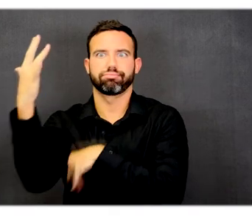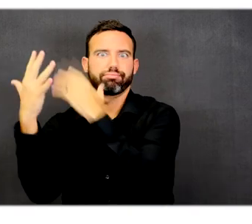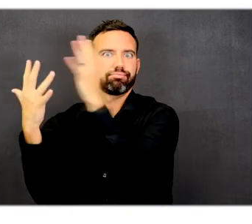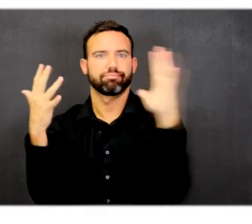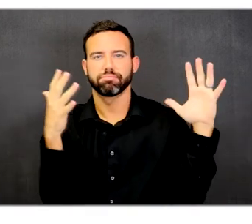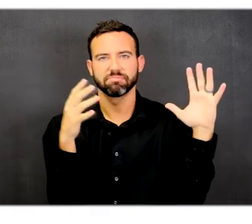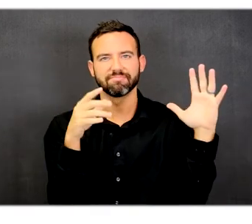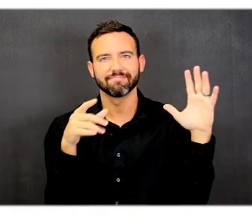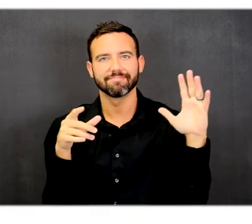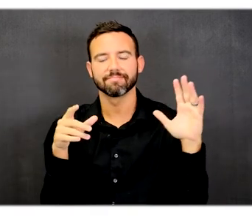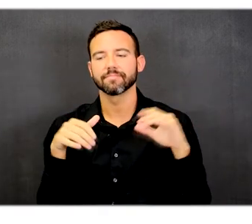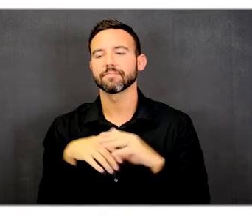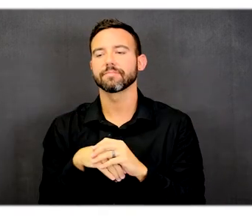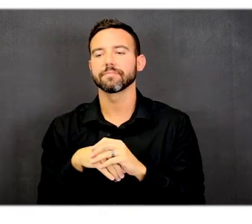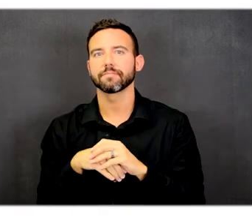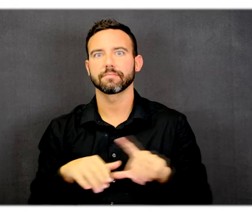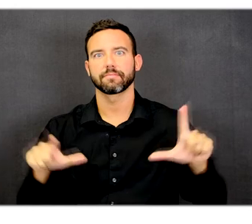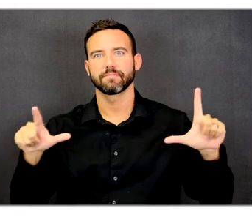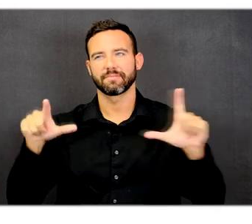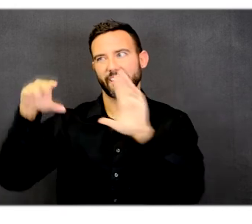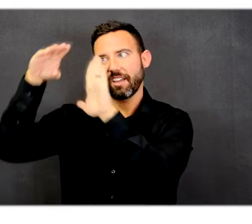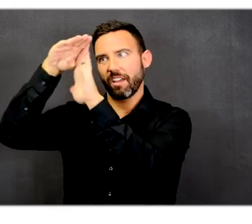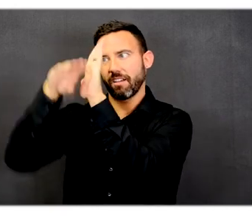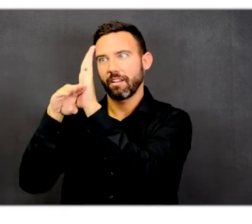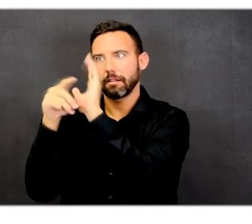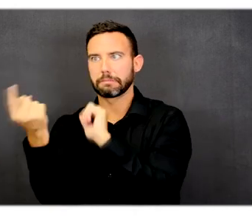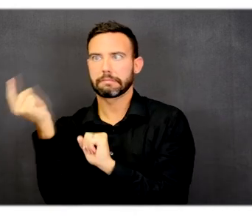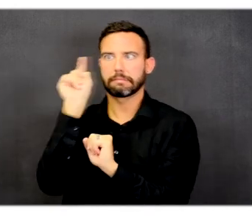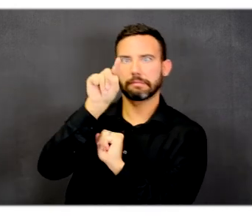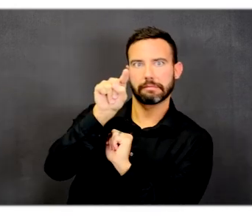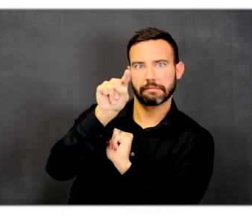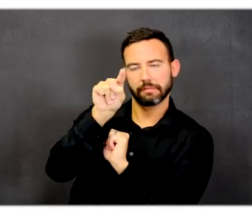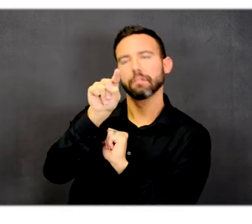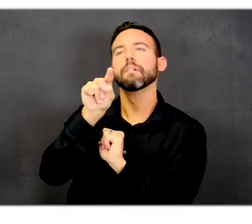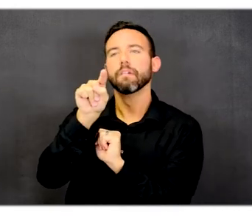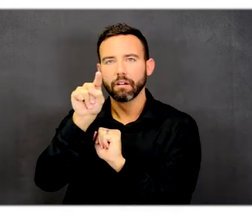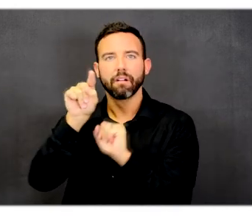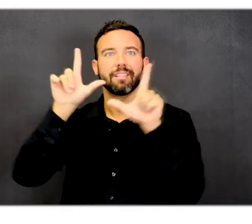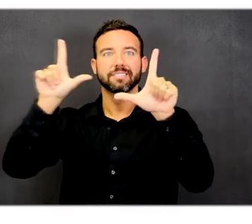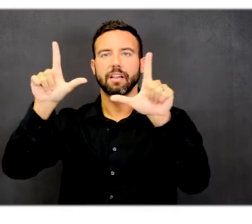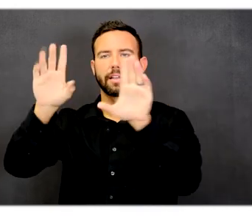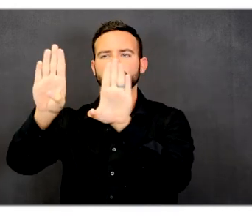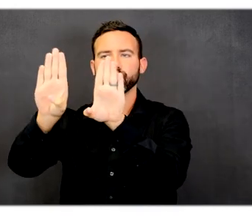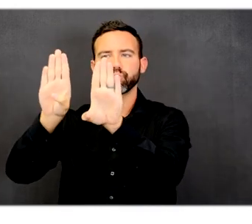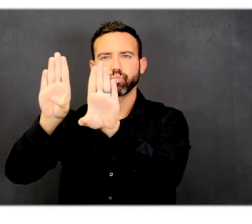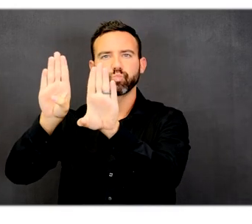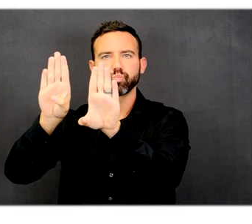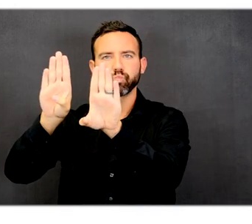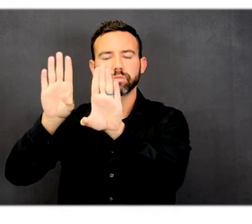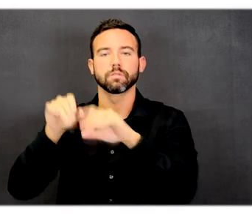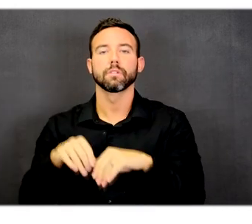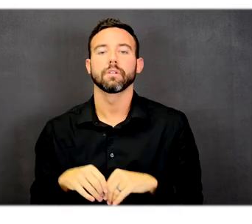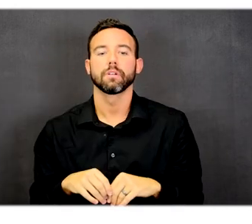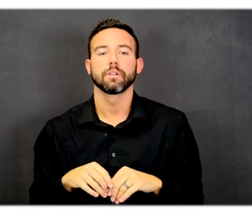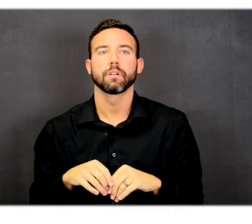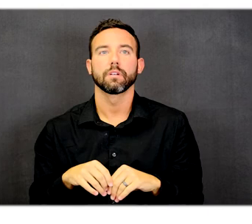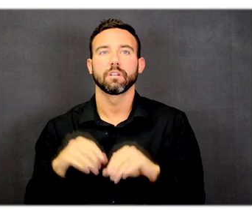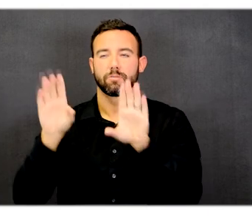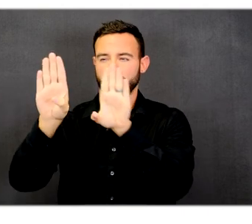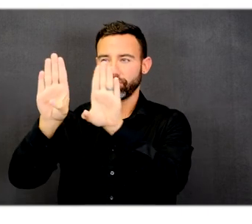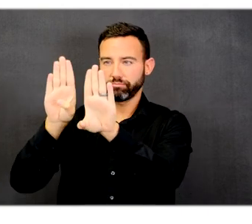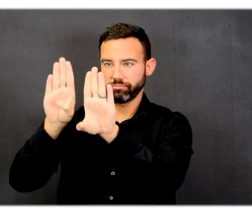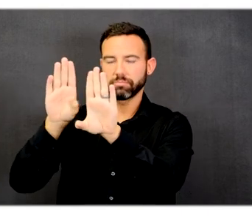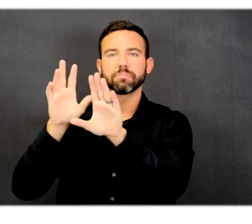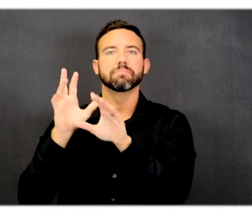There are two signs to the left of the legend that are not flush with the wall surface. The locators in this graphic